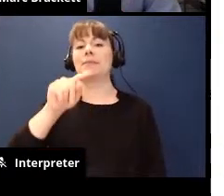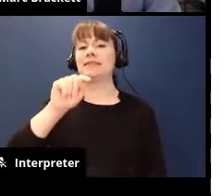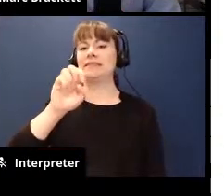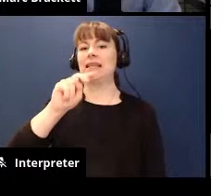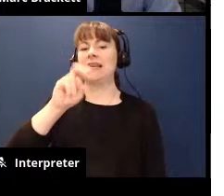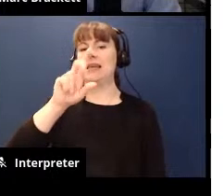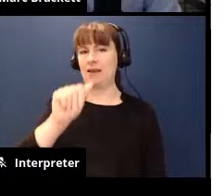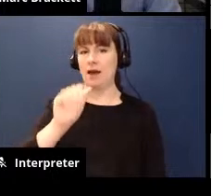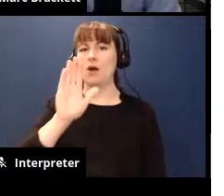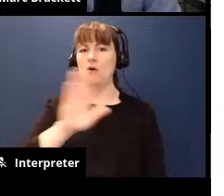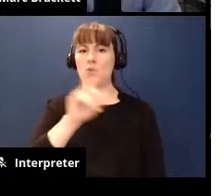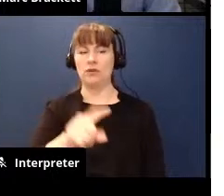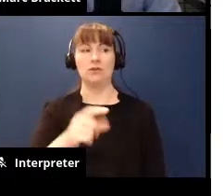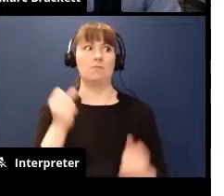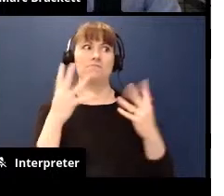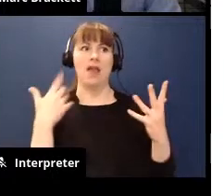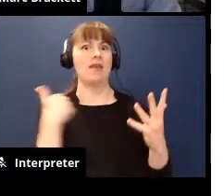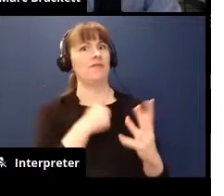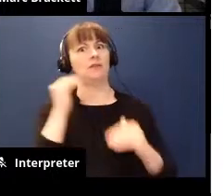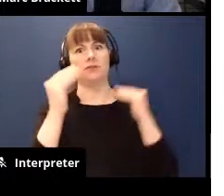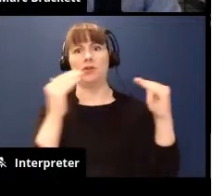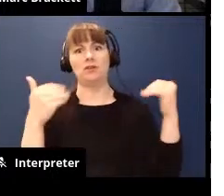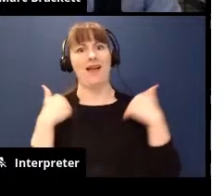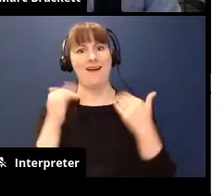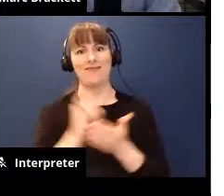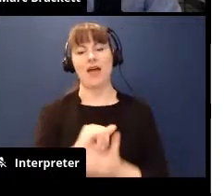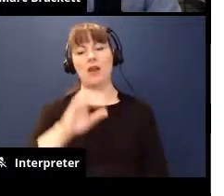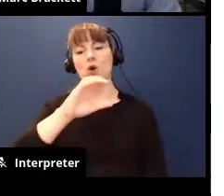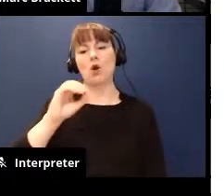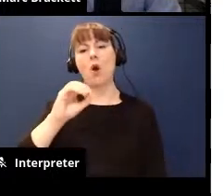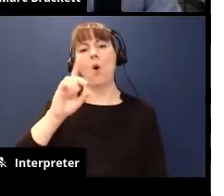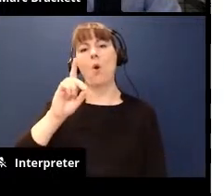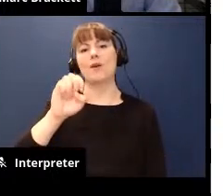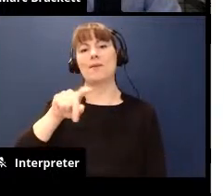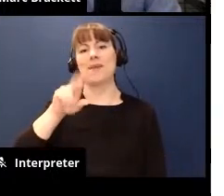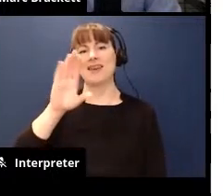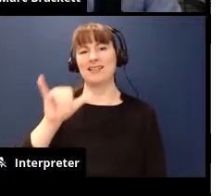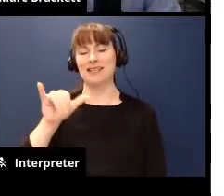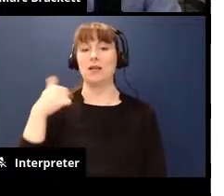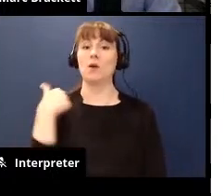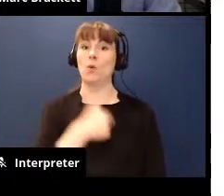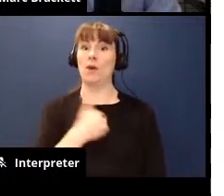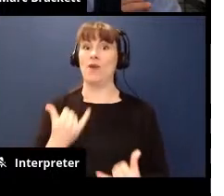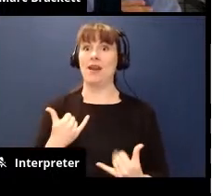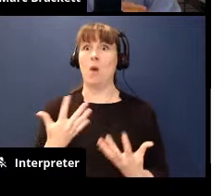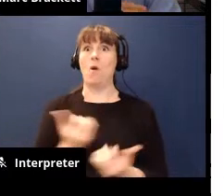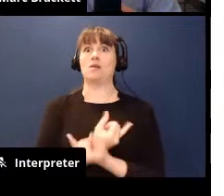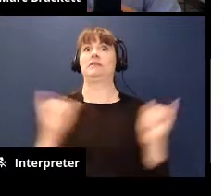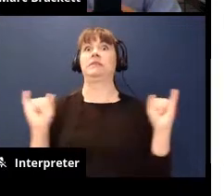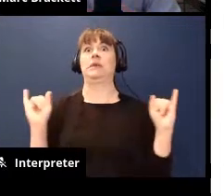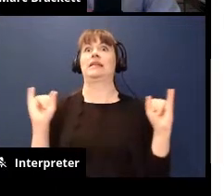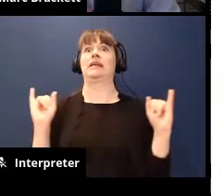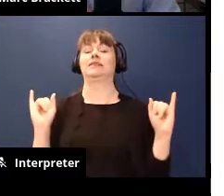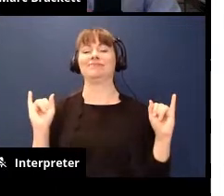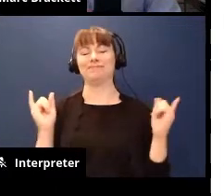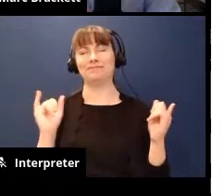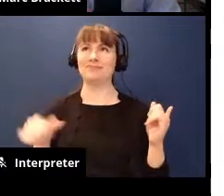adults suffer from codependency right um some of us want independence right now that's a whole nother story